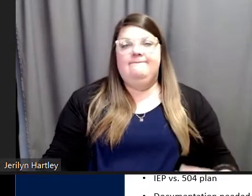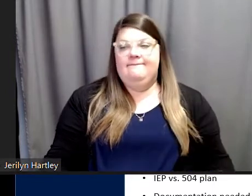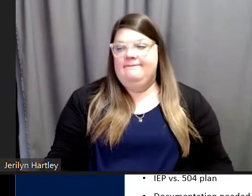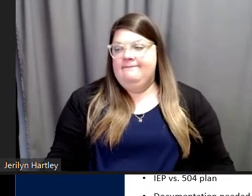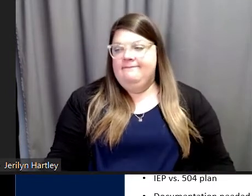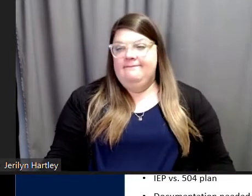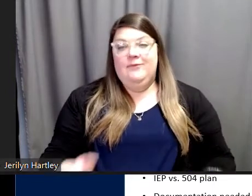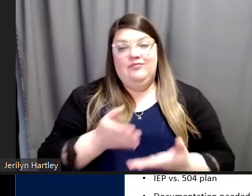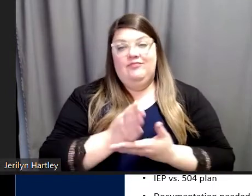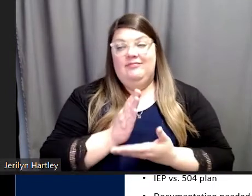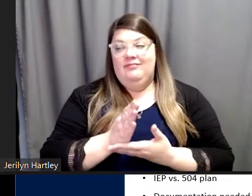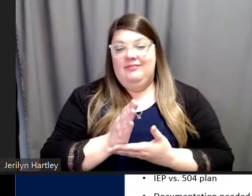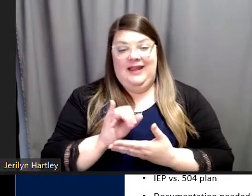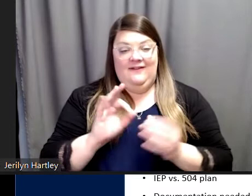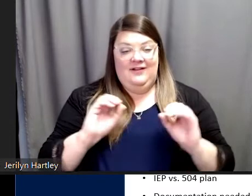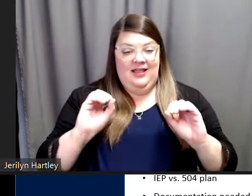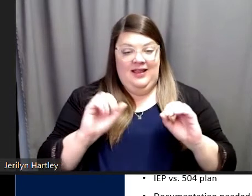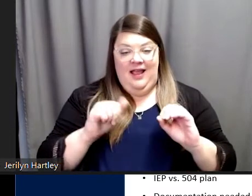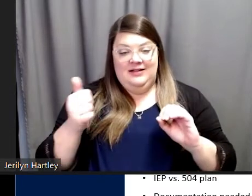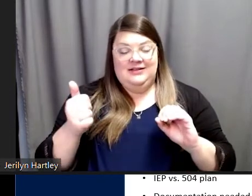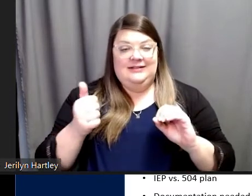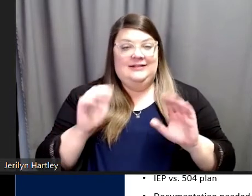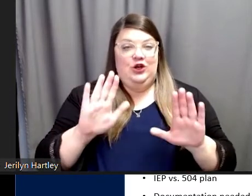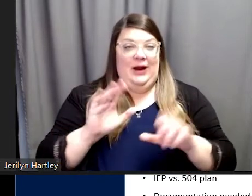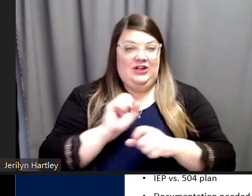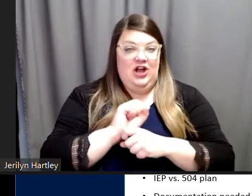Okay, there's nothing else. Great job.